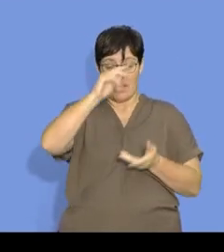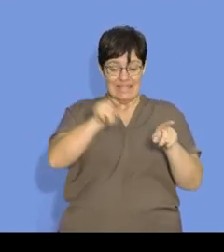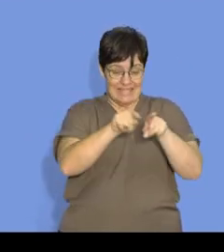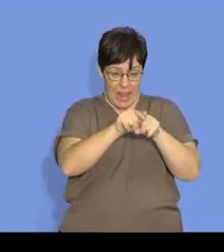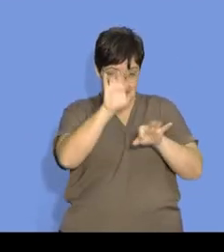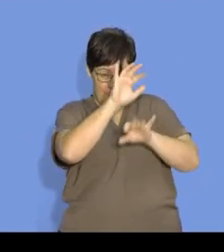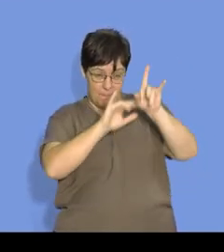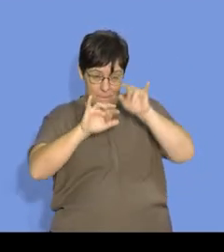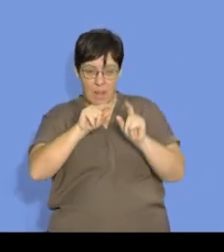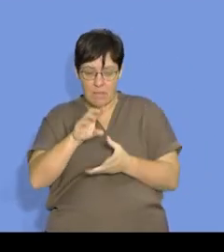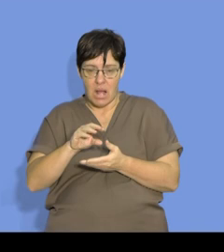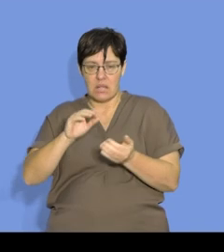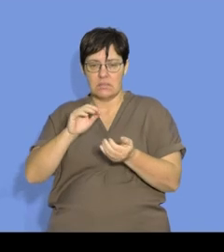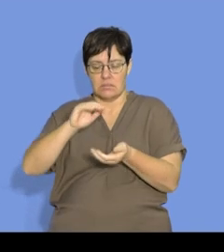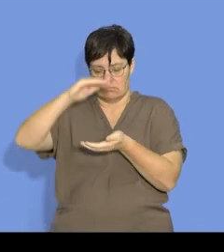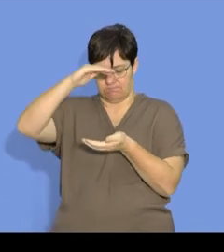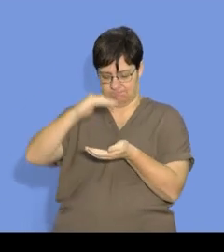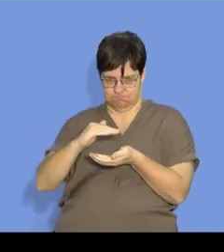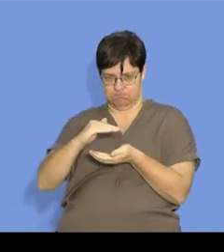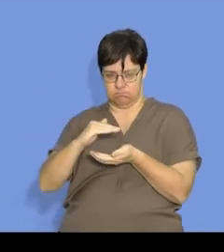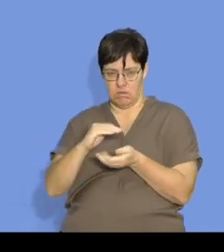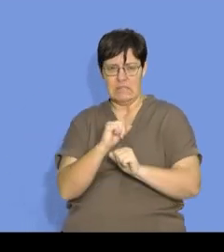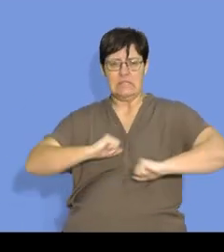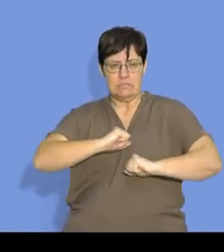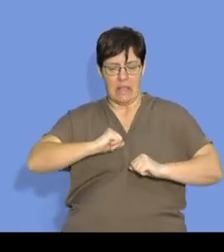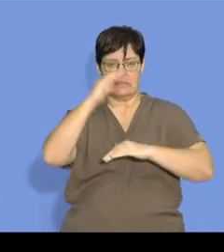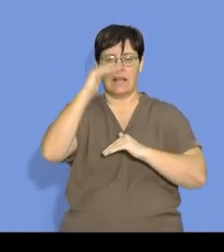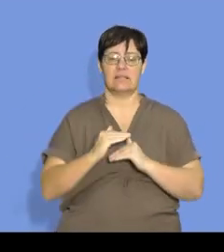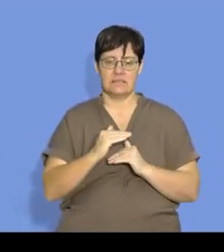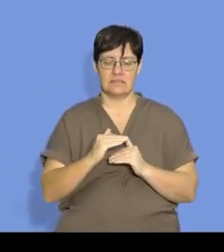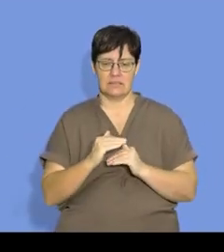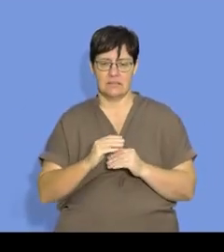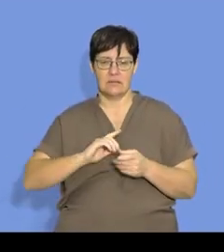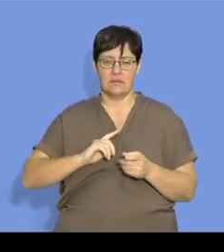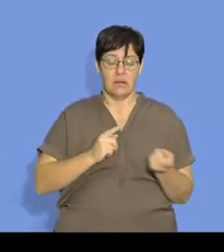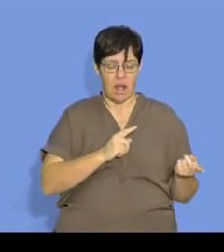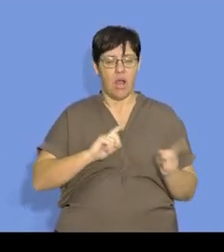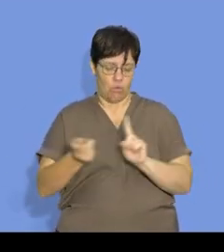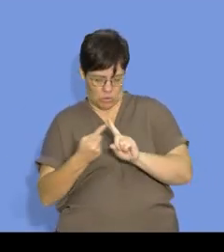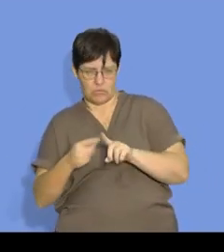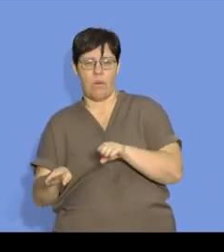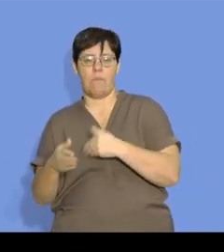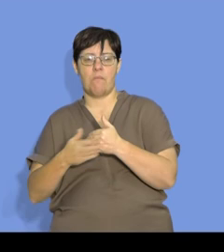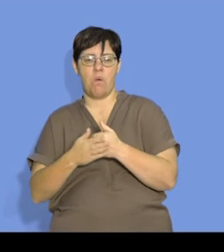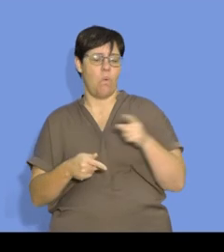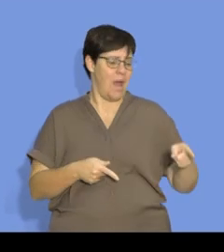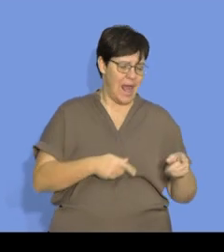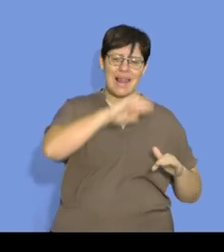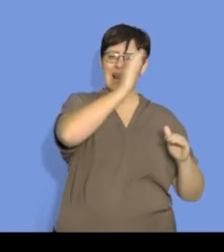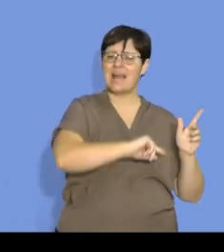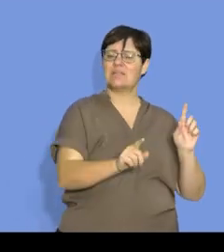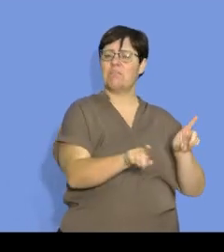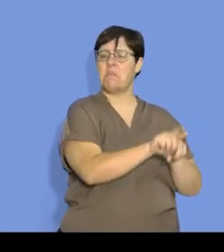in a bigger volume, I have less pressure because there's less collision, and in a smaller volume,